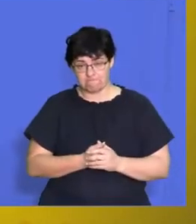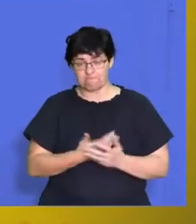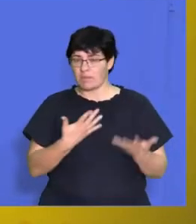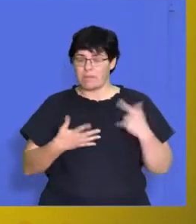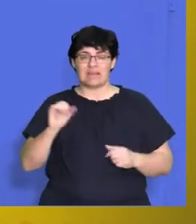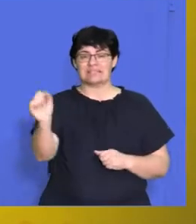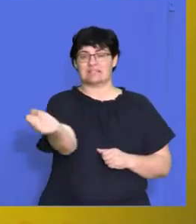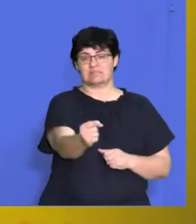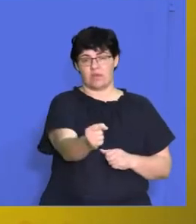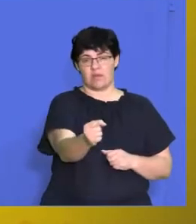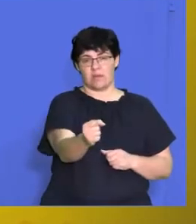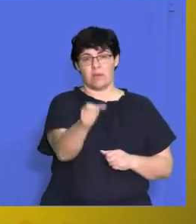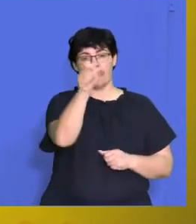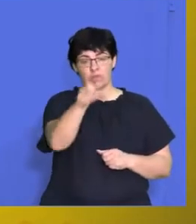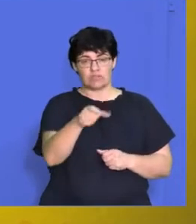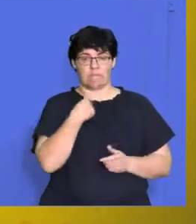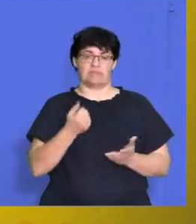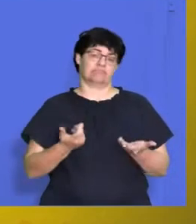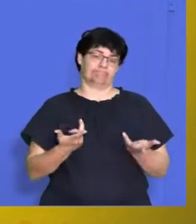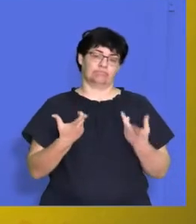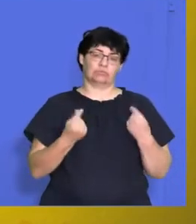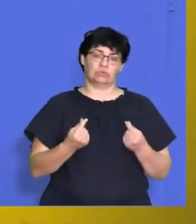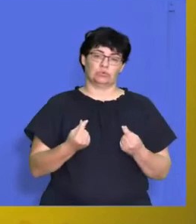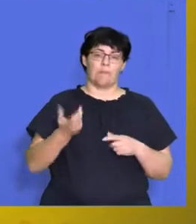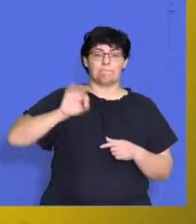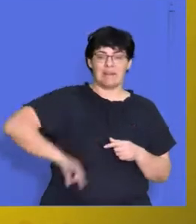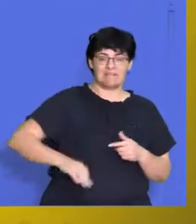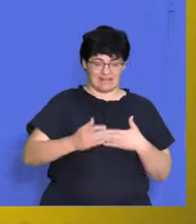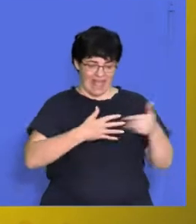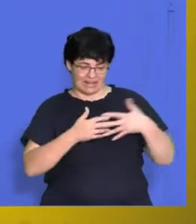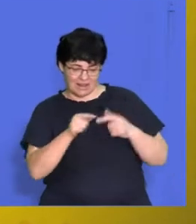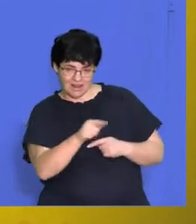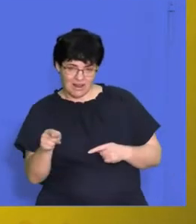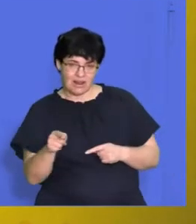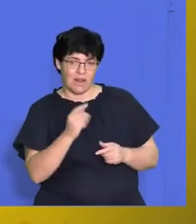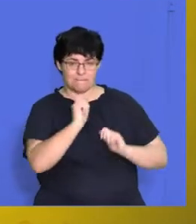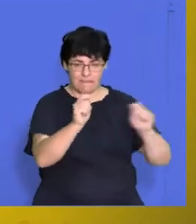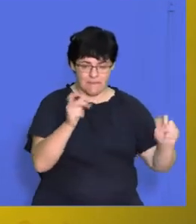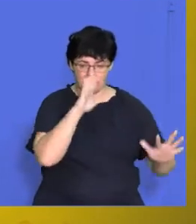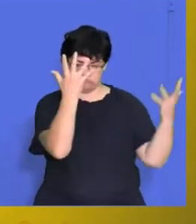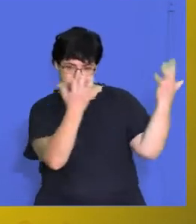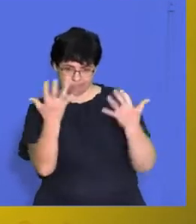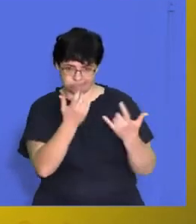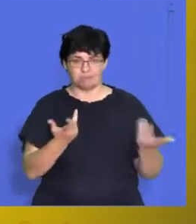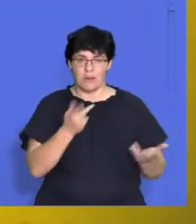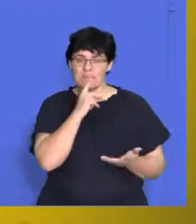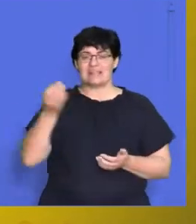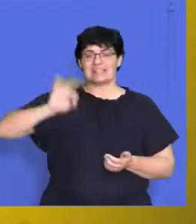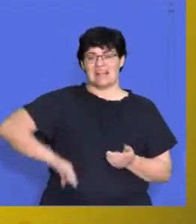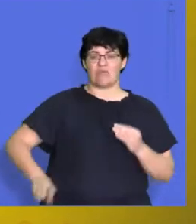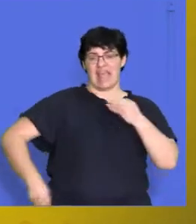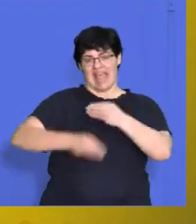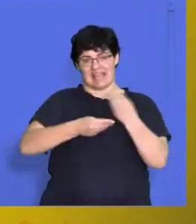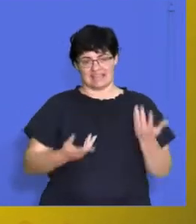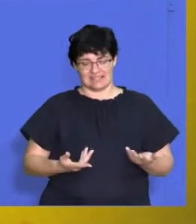to employ someone to run our benefits for our organization. So that's another